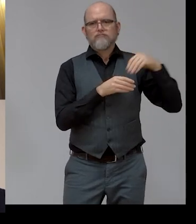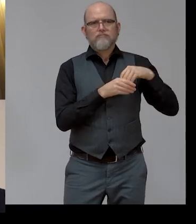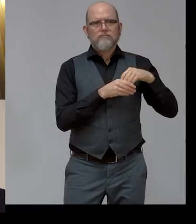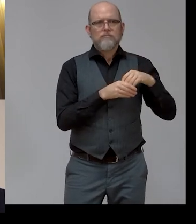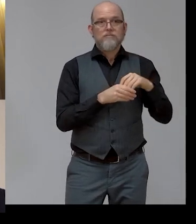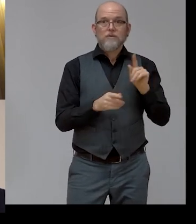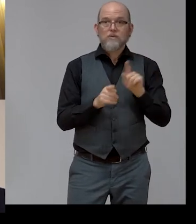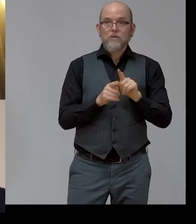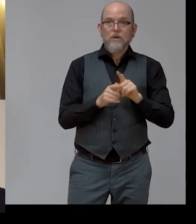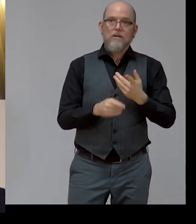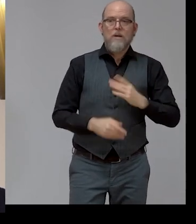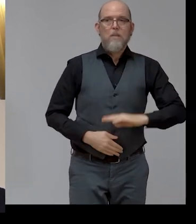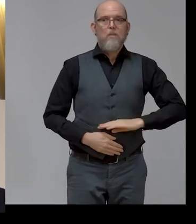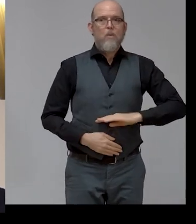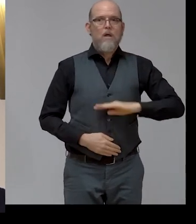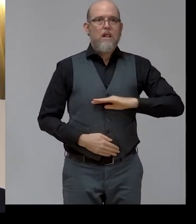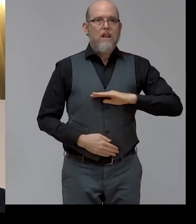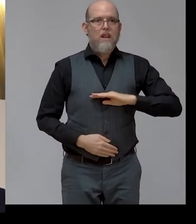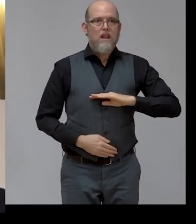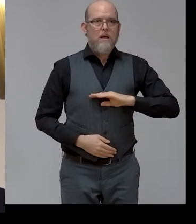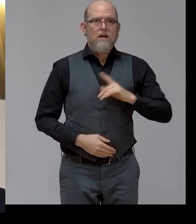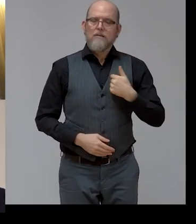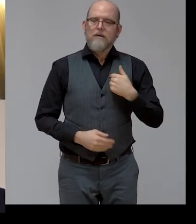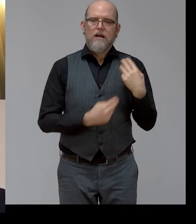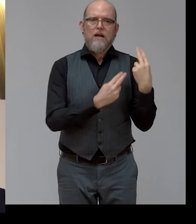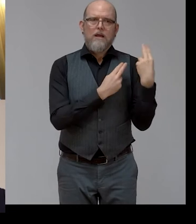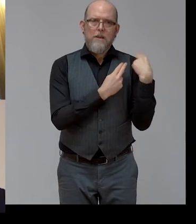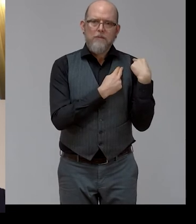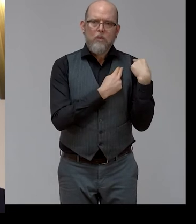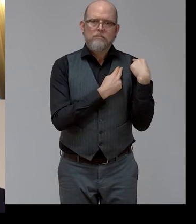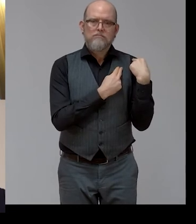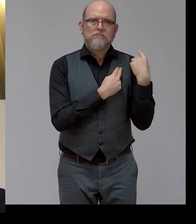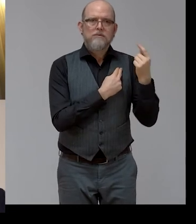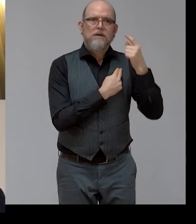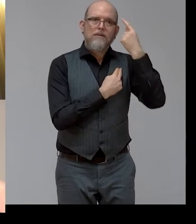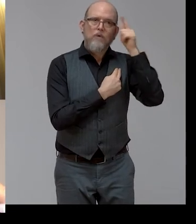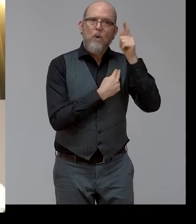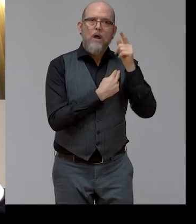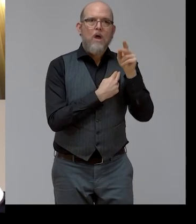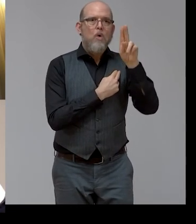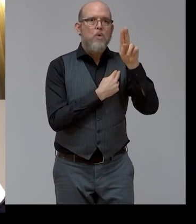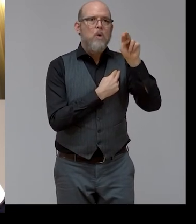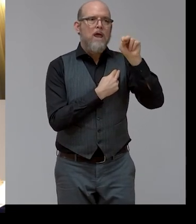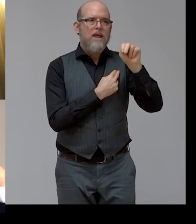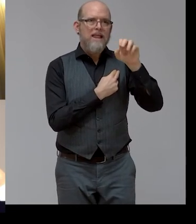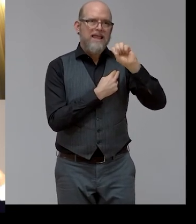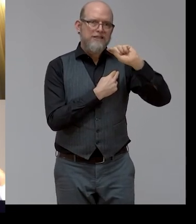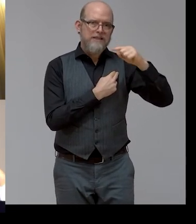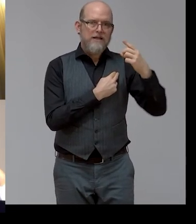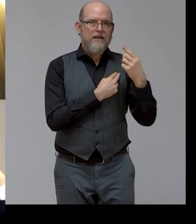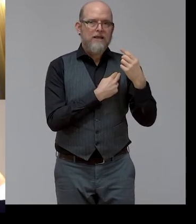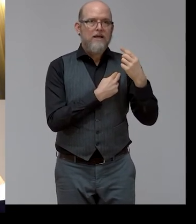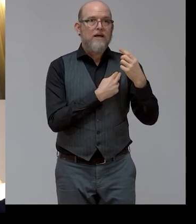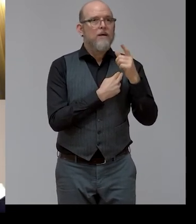UN SDGs, and it's emblazoned right on the front of the UN SDGs. To be those